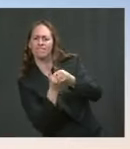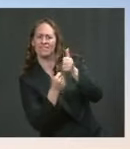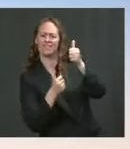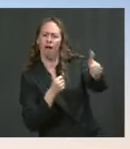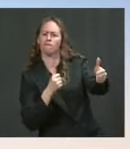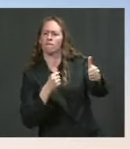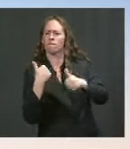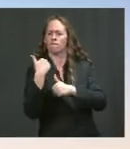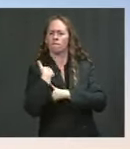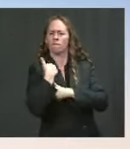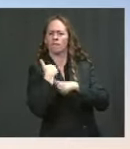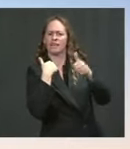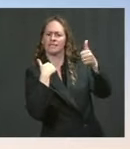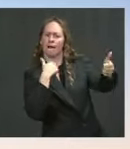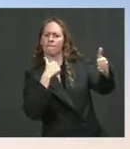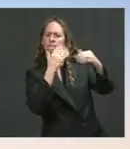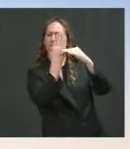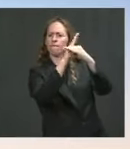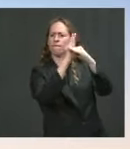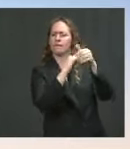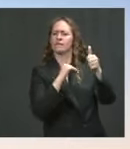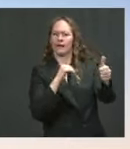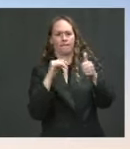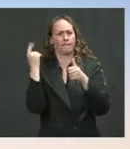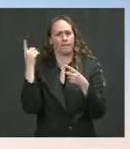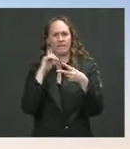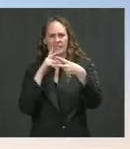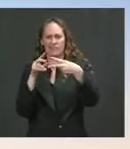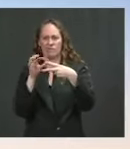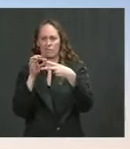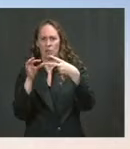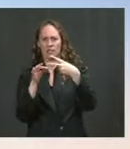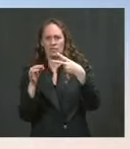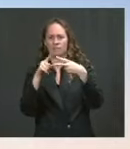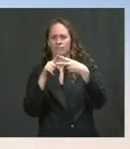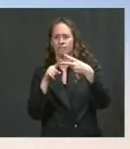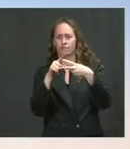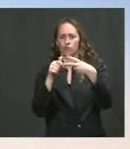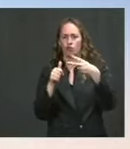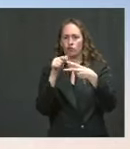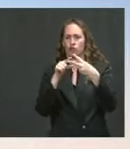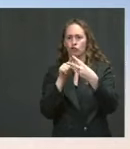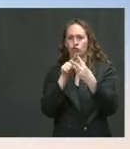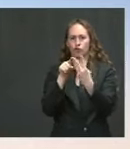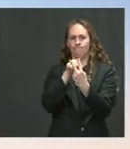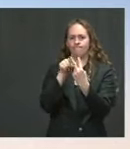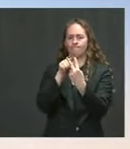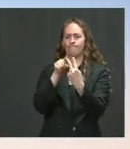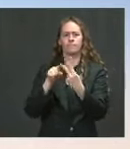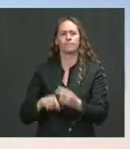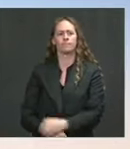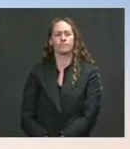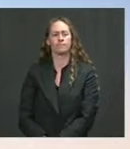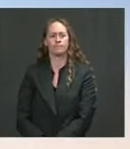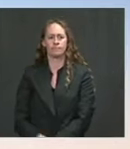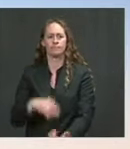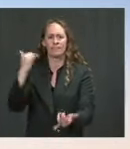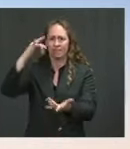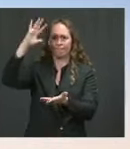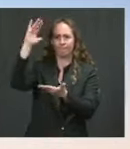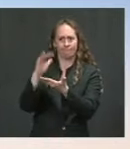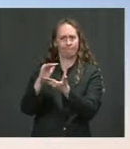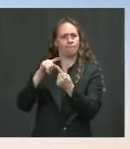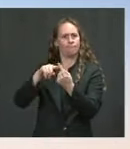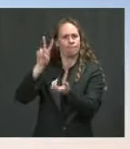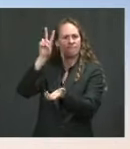the situation that he was placed in with a mere 2,500 troops in-country when he took over. This was a choice between